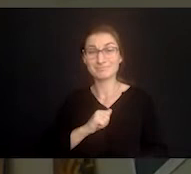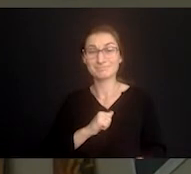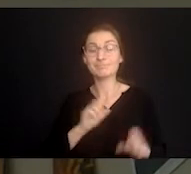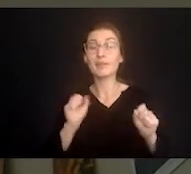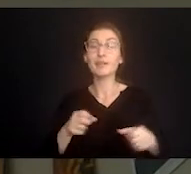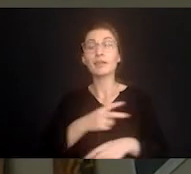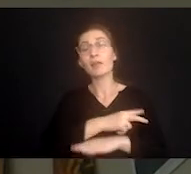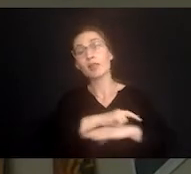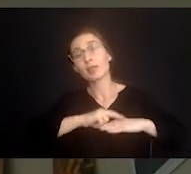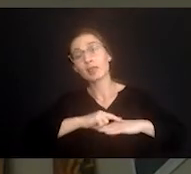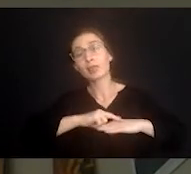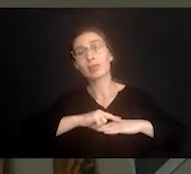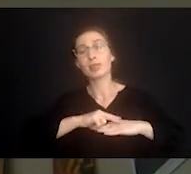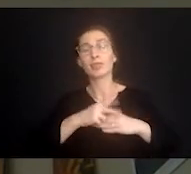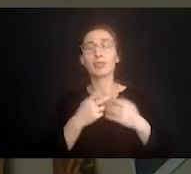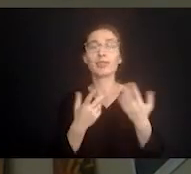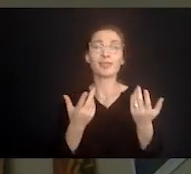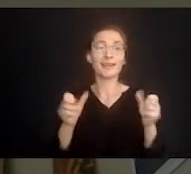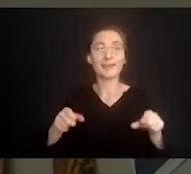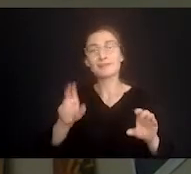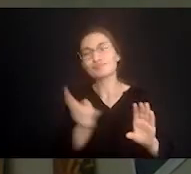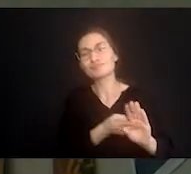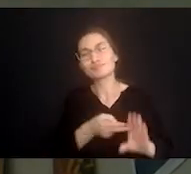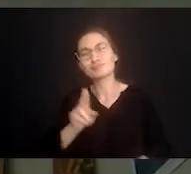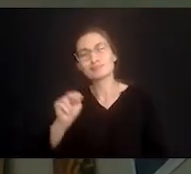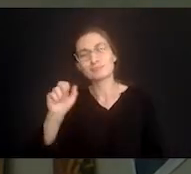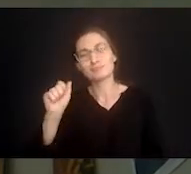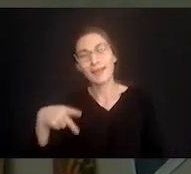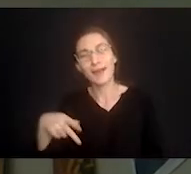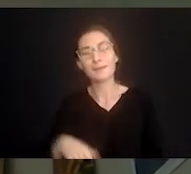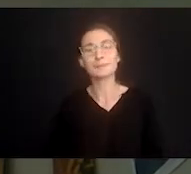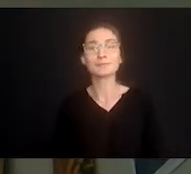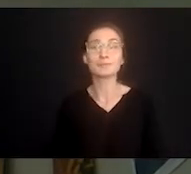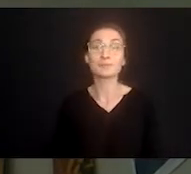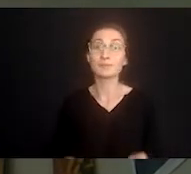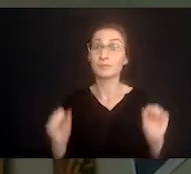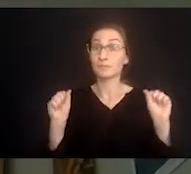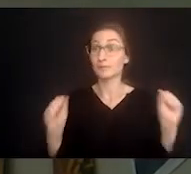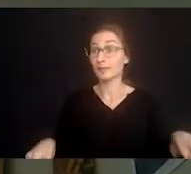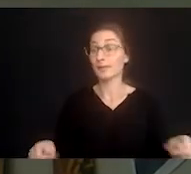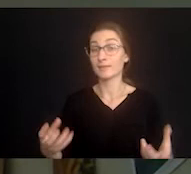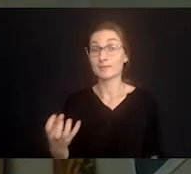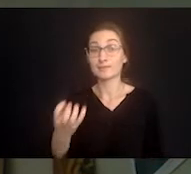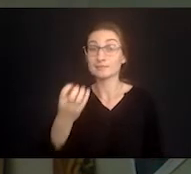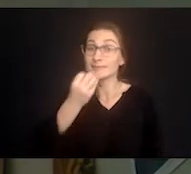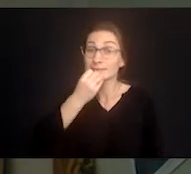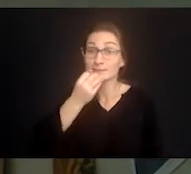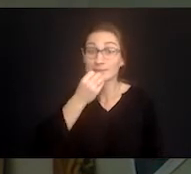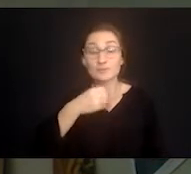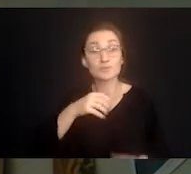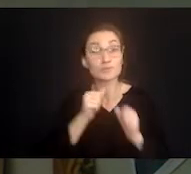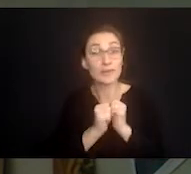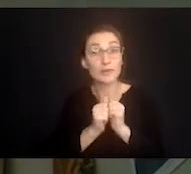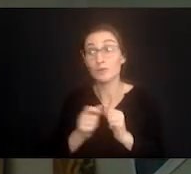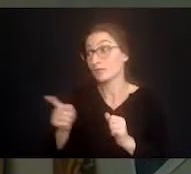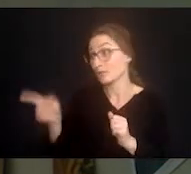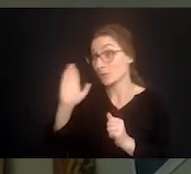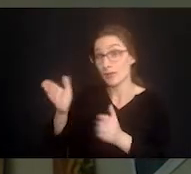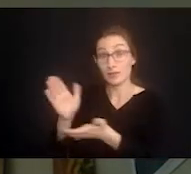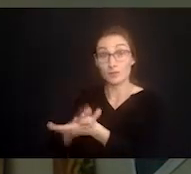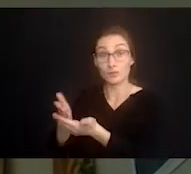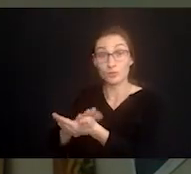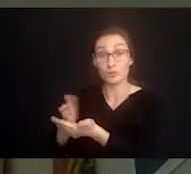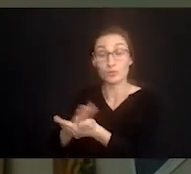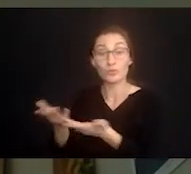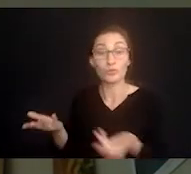hammock all day and and lay and take a nap and I might get him back to bed that night if we're going to eat together he's going to take care of doing all